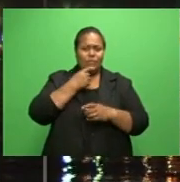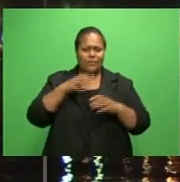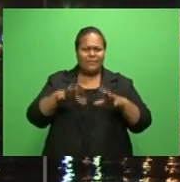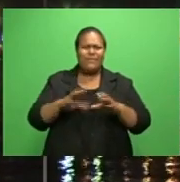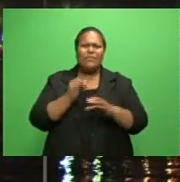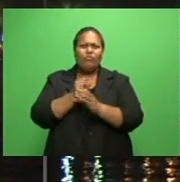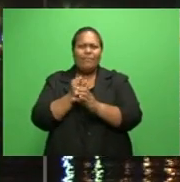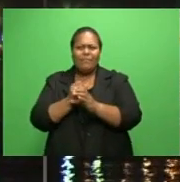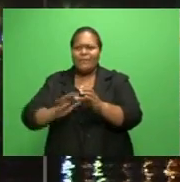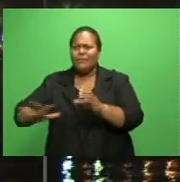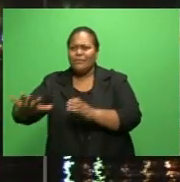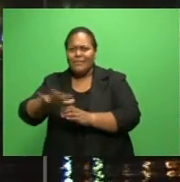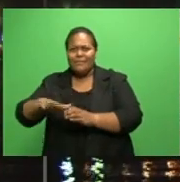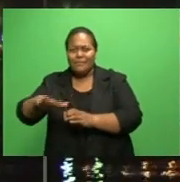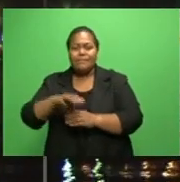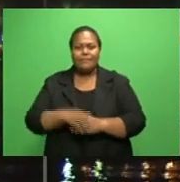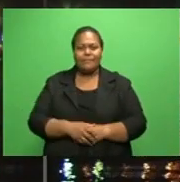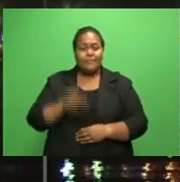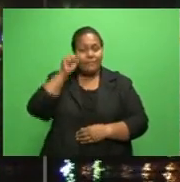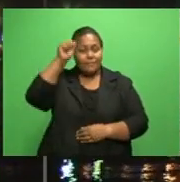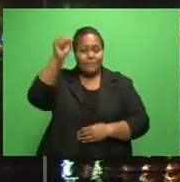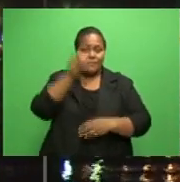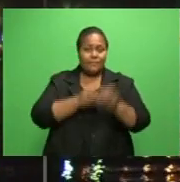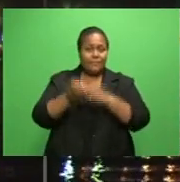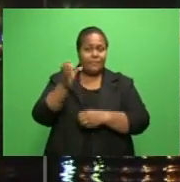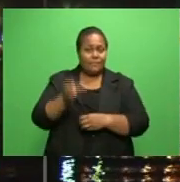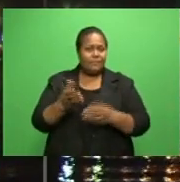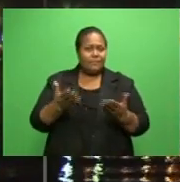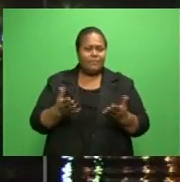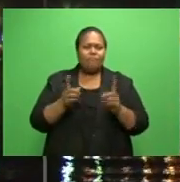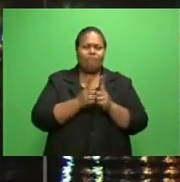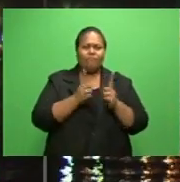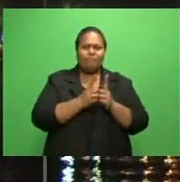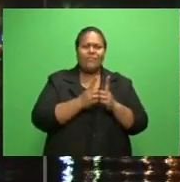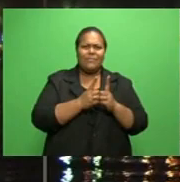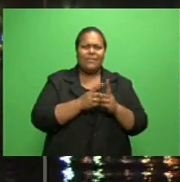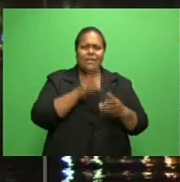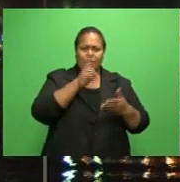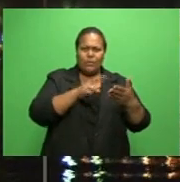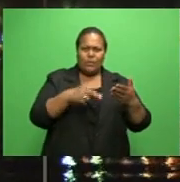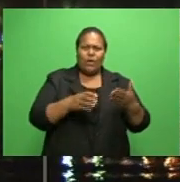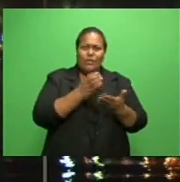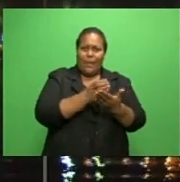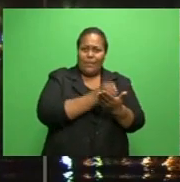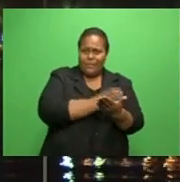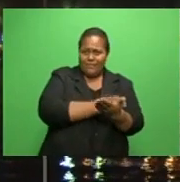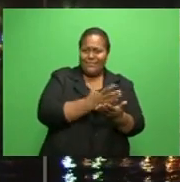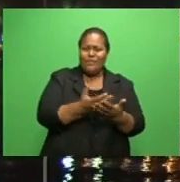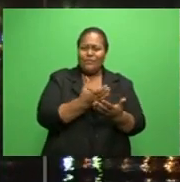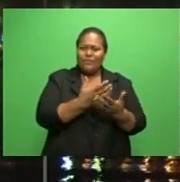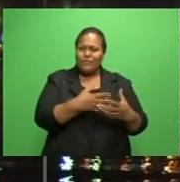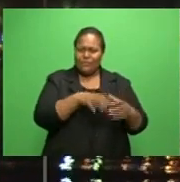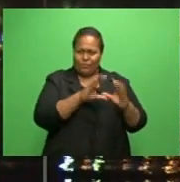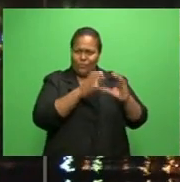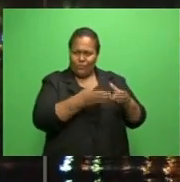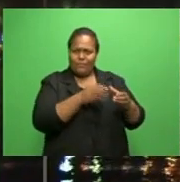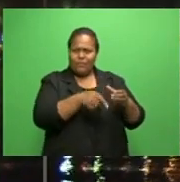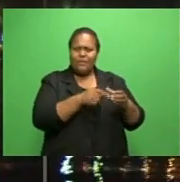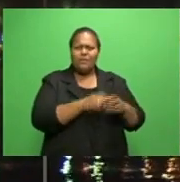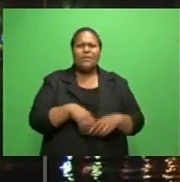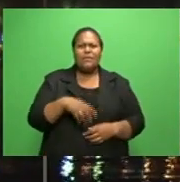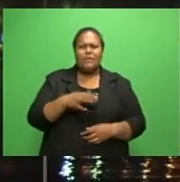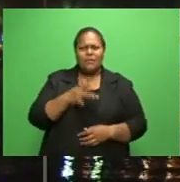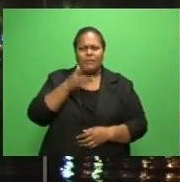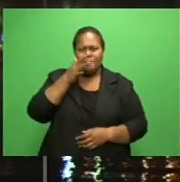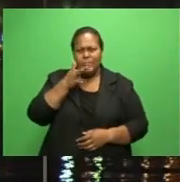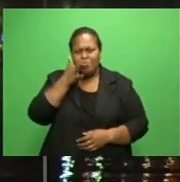crime. Senior officers met with the Nausori Chamber of Commerce last night, where businesses complained about drug peddling, glue-sniffing, theft